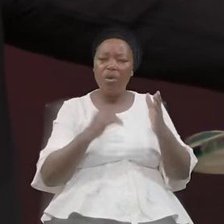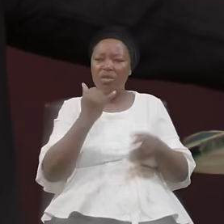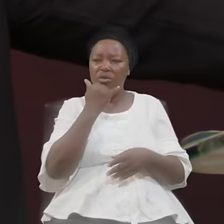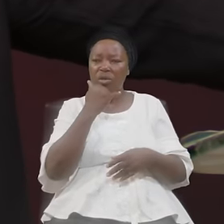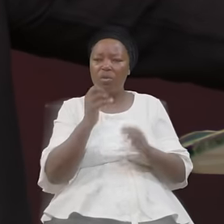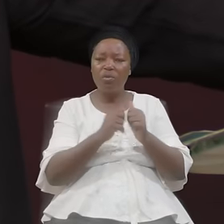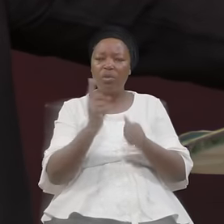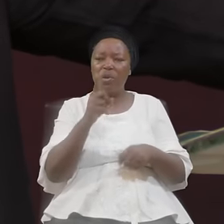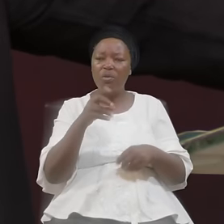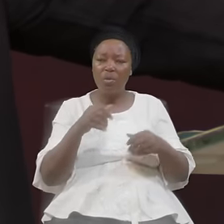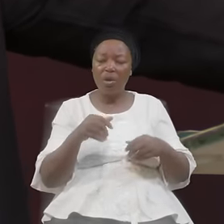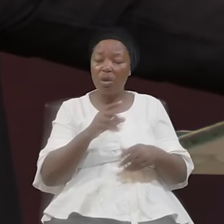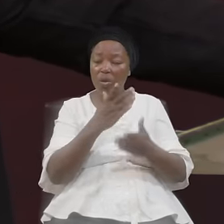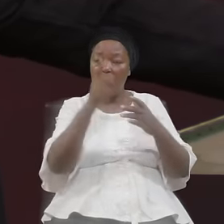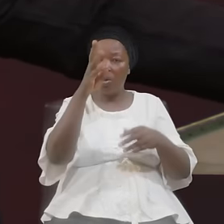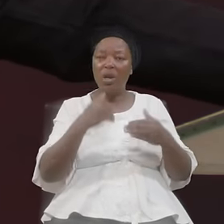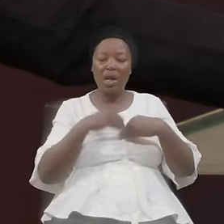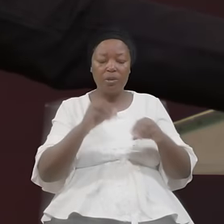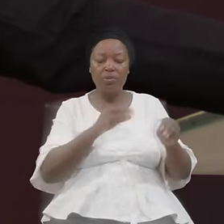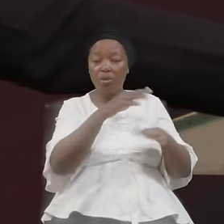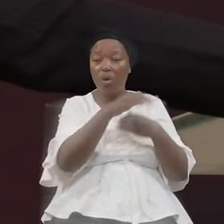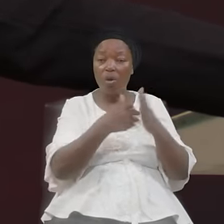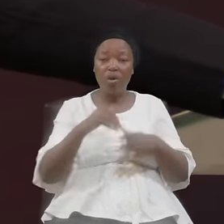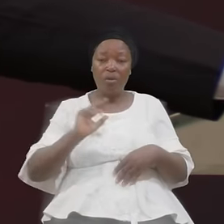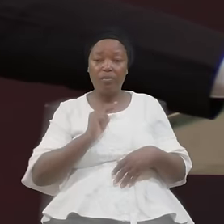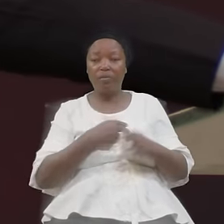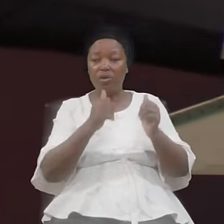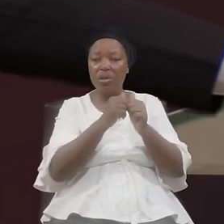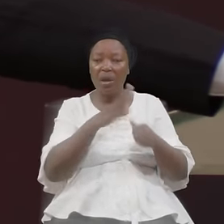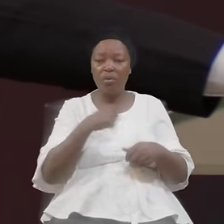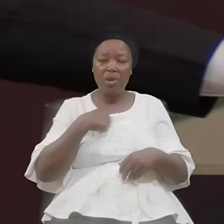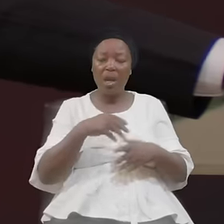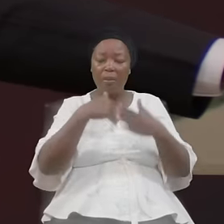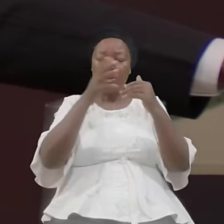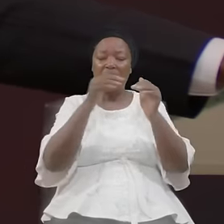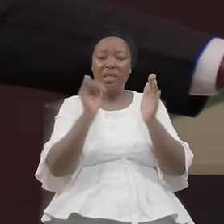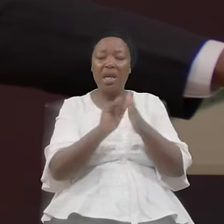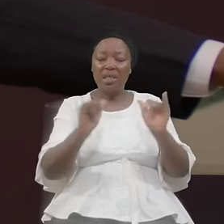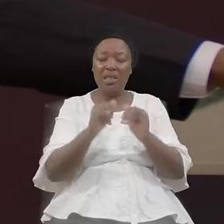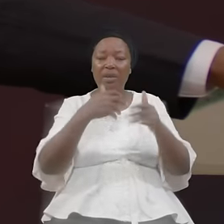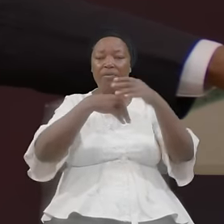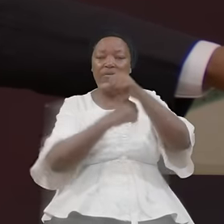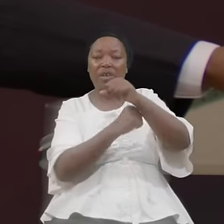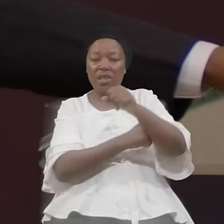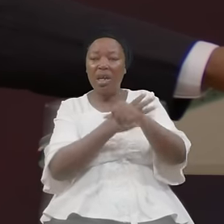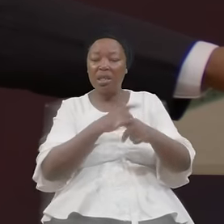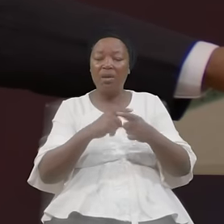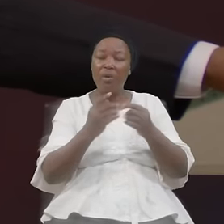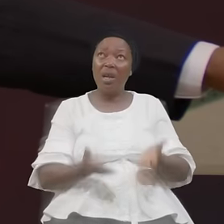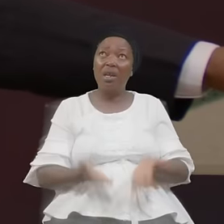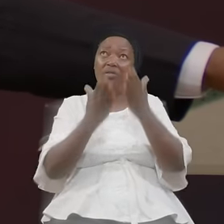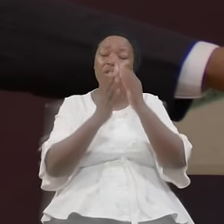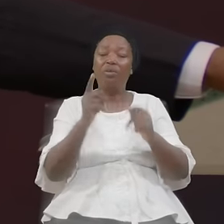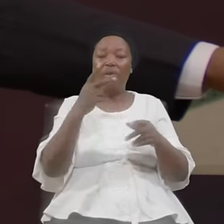God Has Put All Of Us And We Building That Same Foundation And We Lifting Up The Name Of Jesus